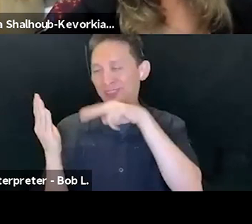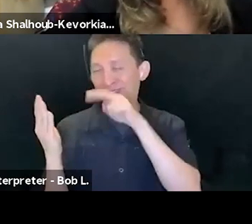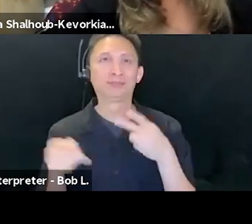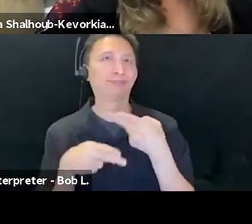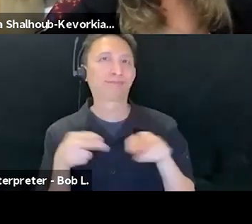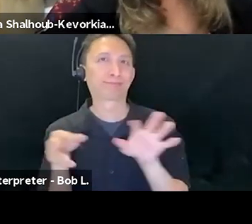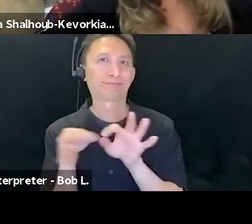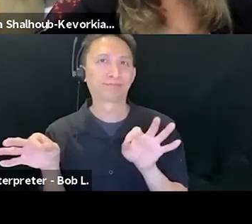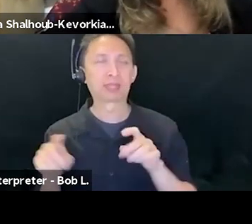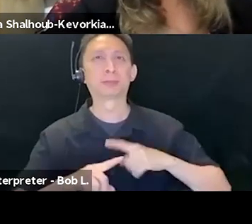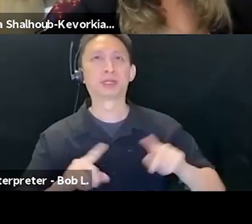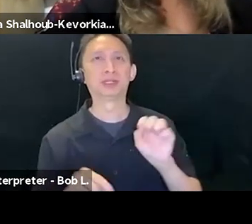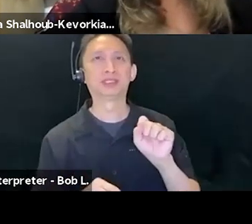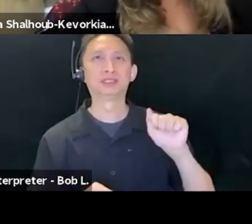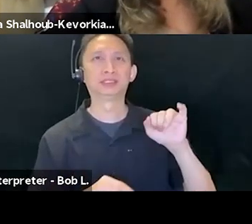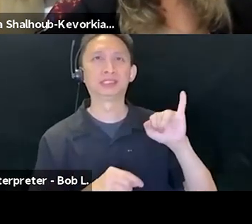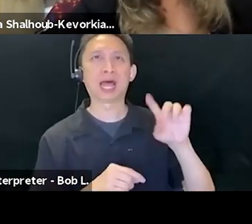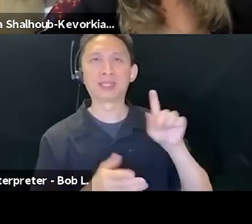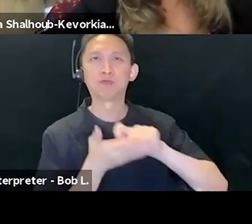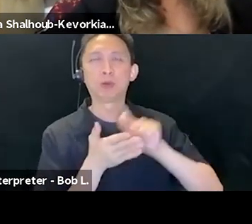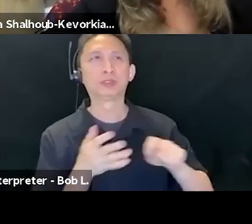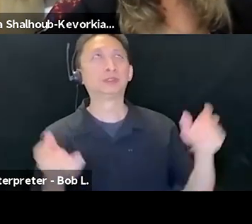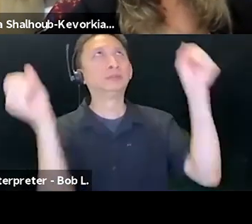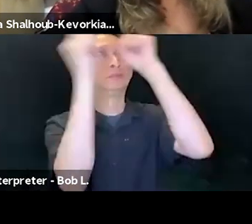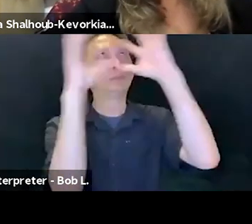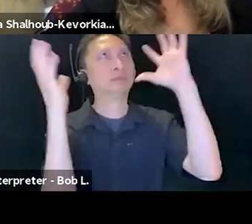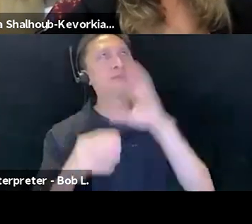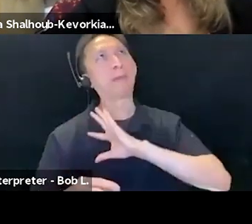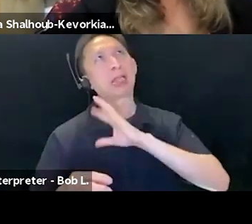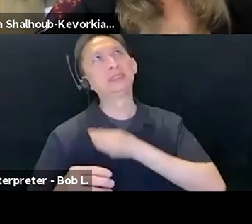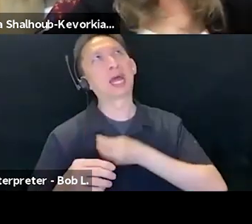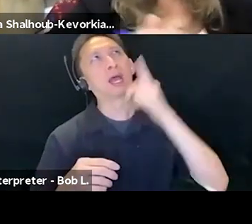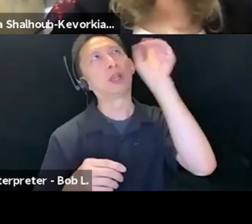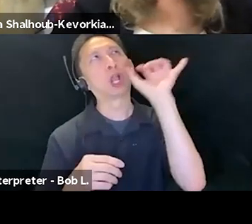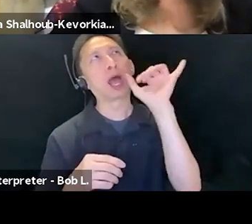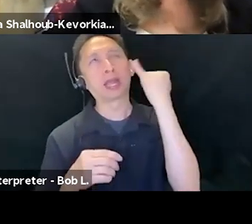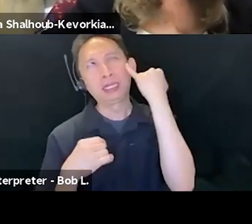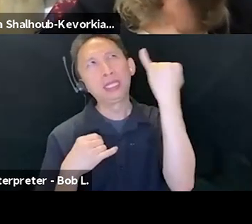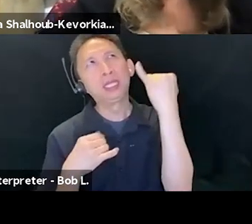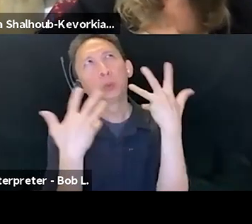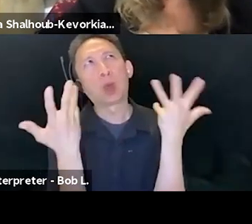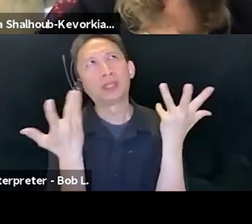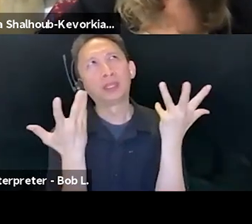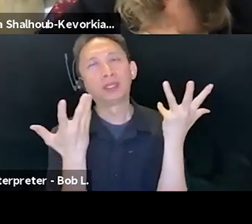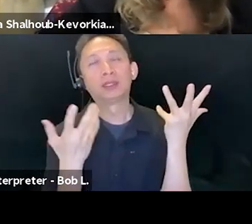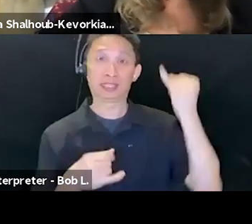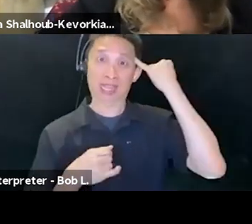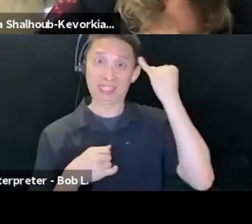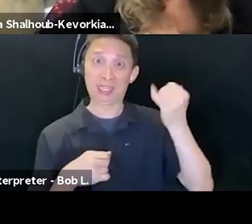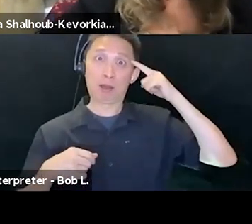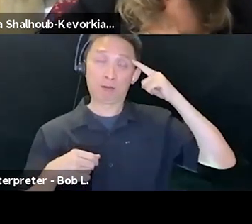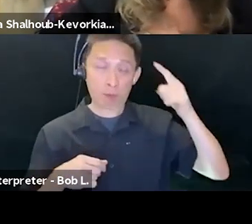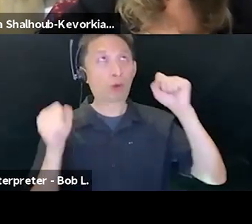used. He talks about the idea of Palestine. And that idea of an idea, that